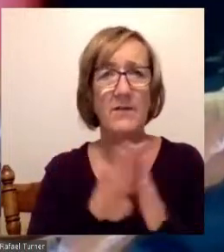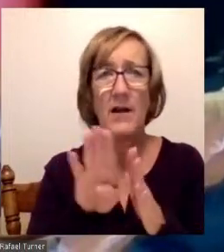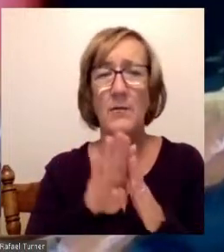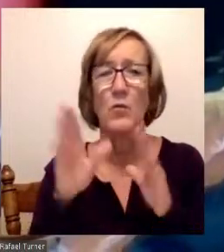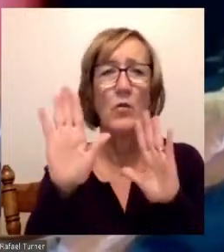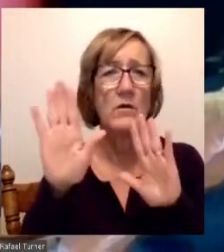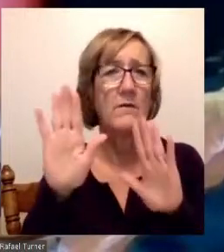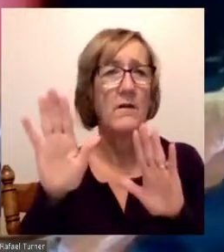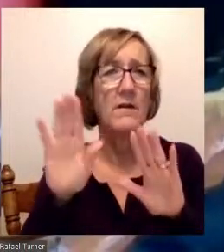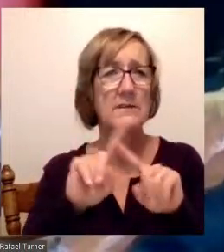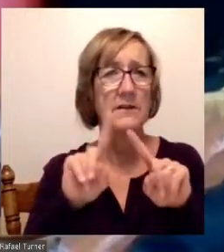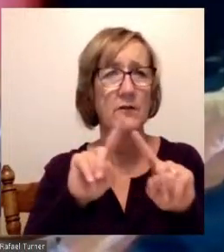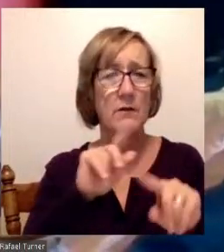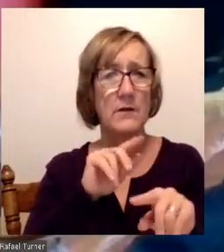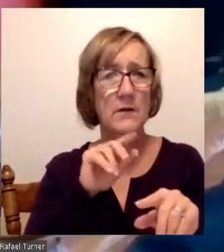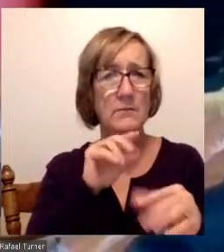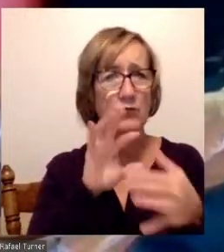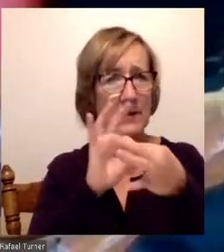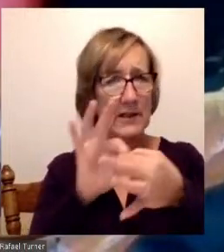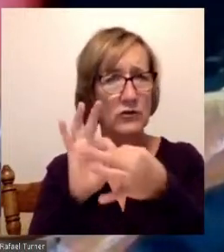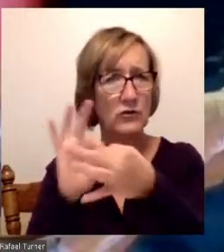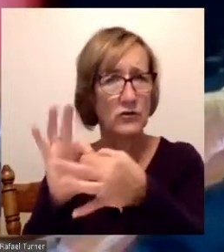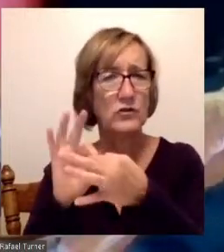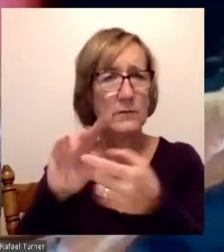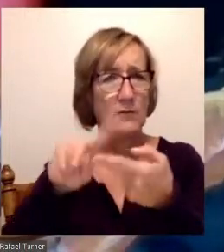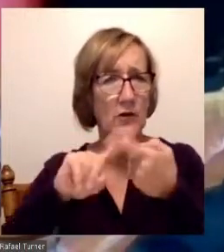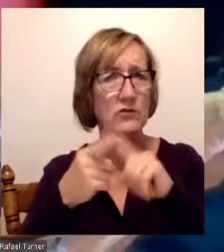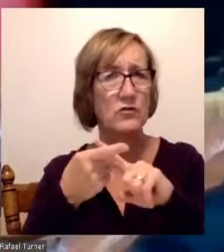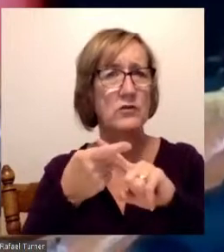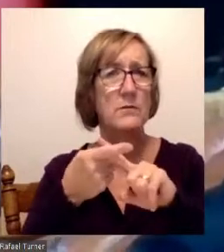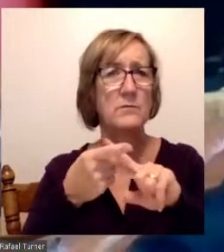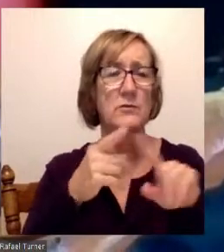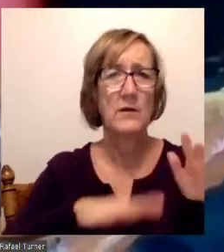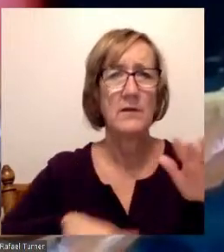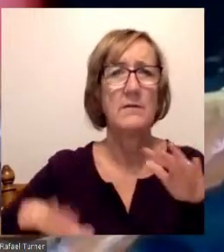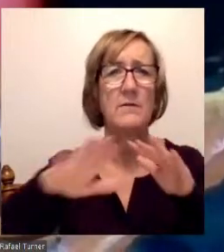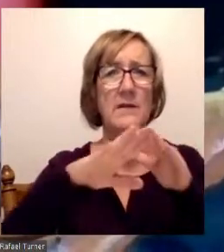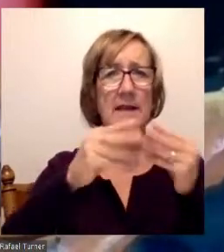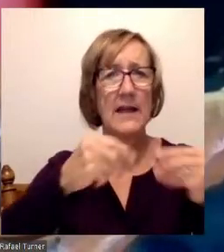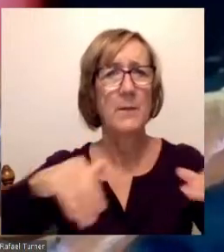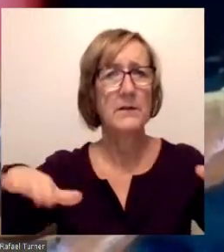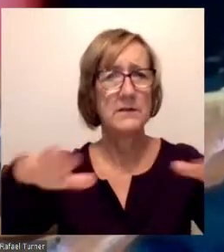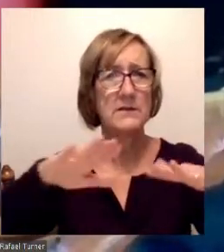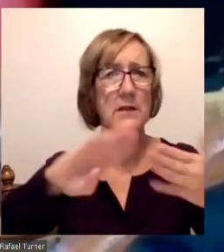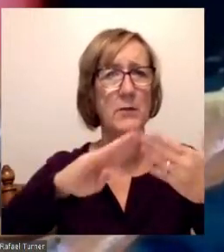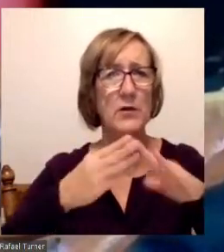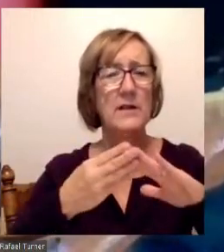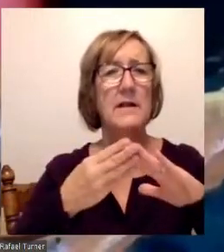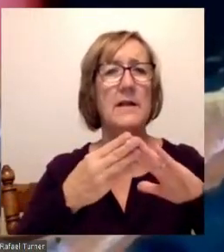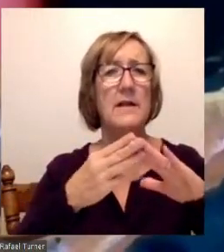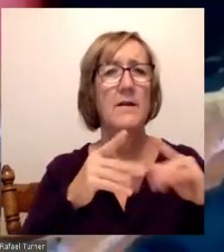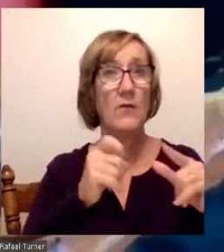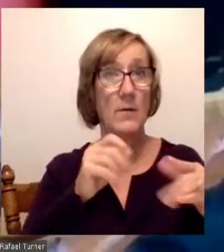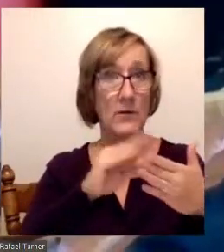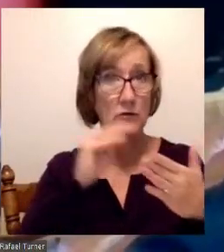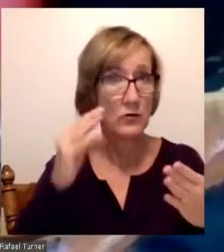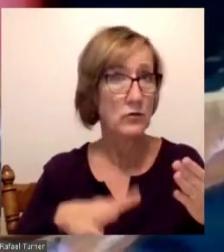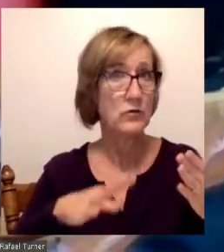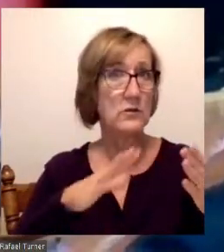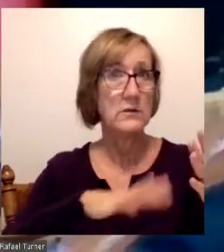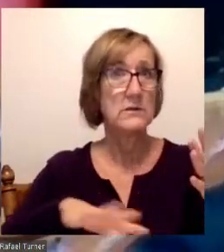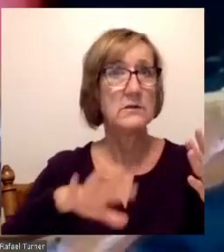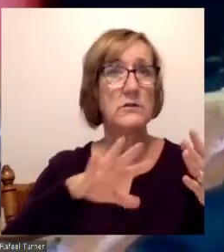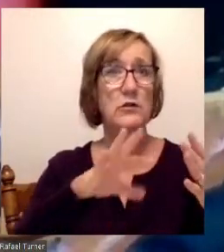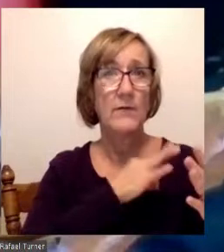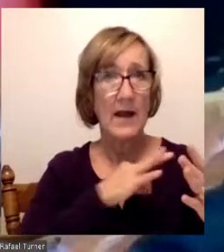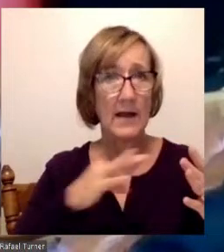wonderful personal relationships and friendships within the campus community that span from the students, to